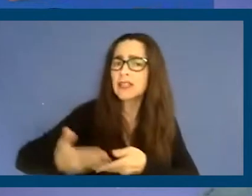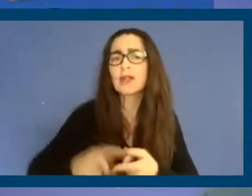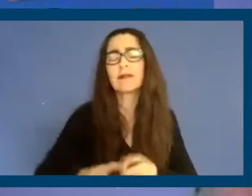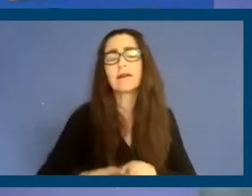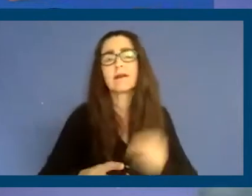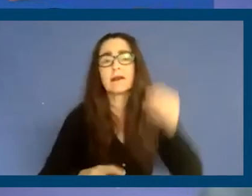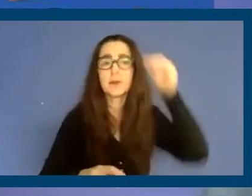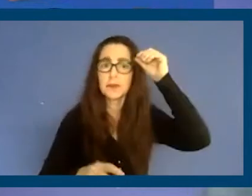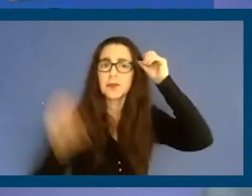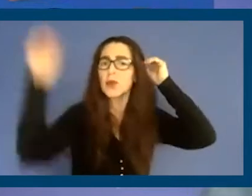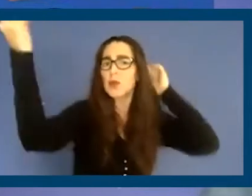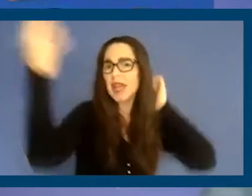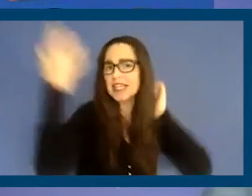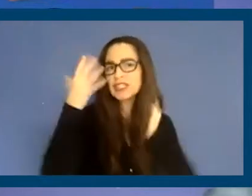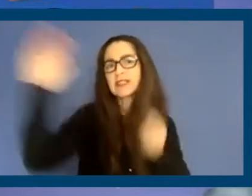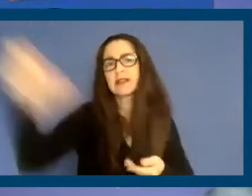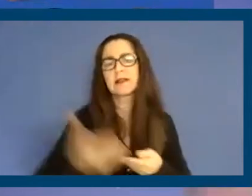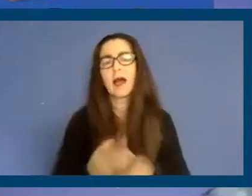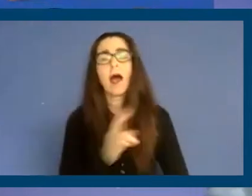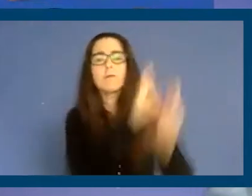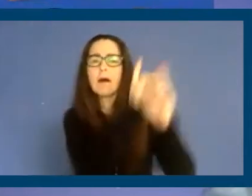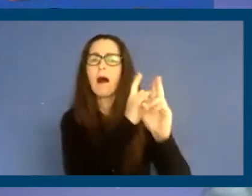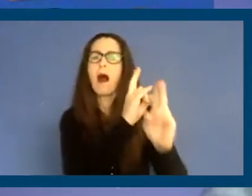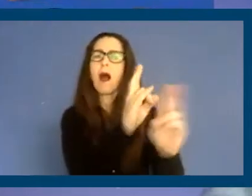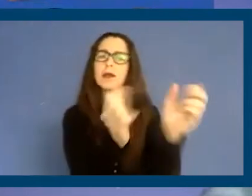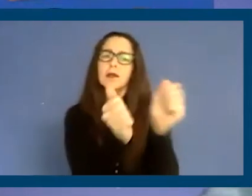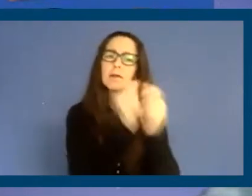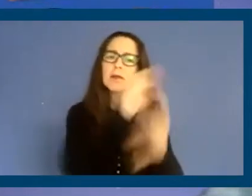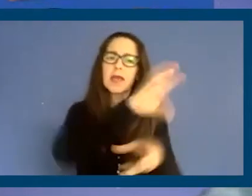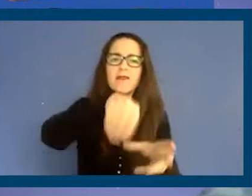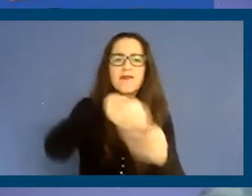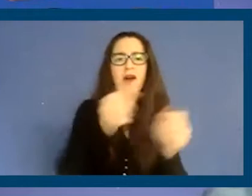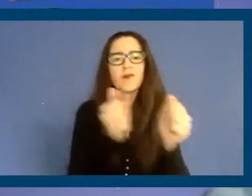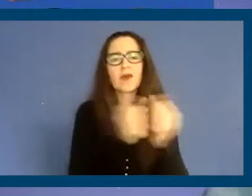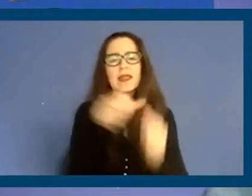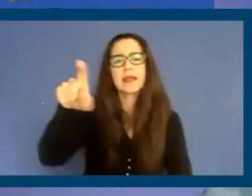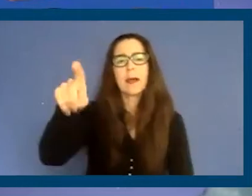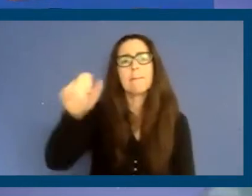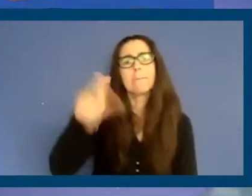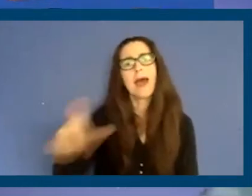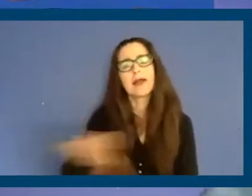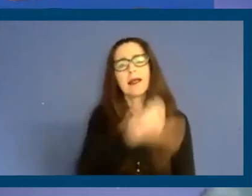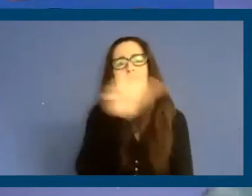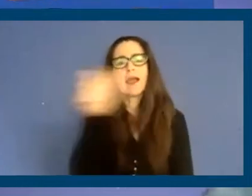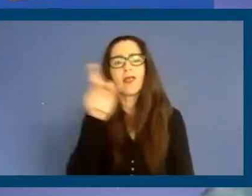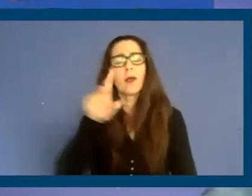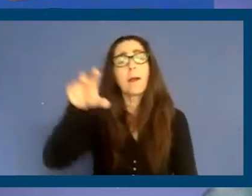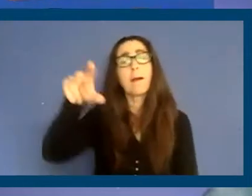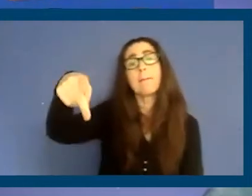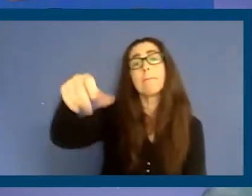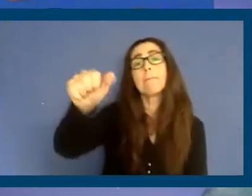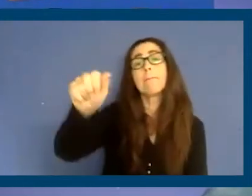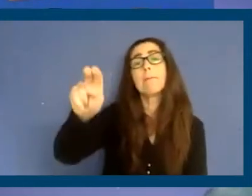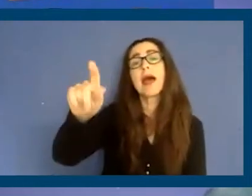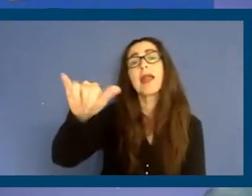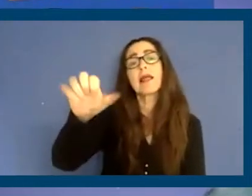I'm honored to be on this panel with my distinguished co-panelists and proud to be